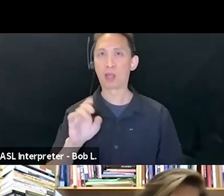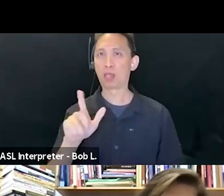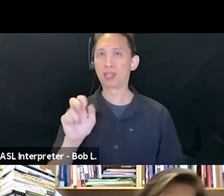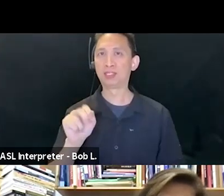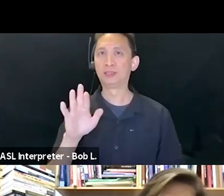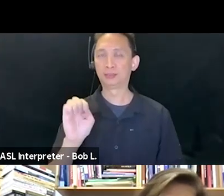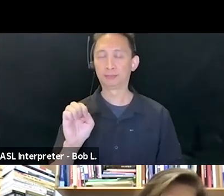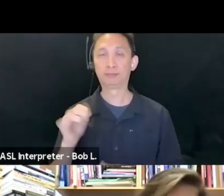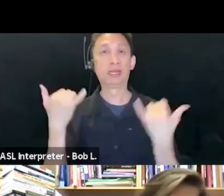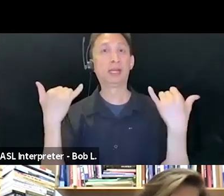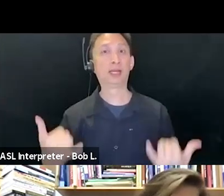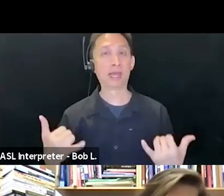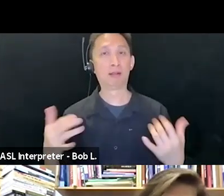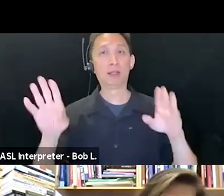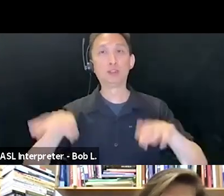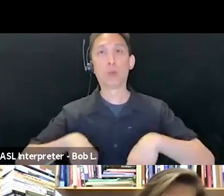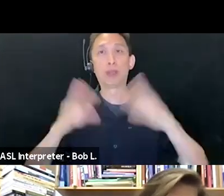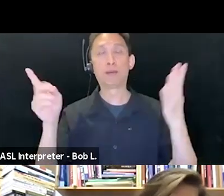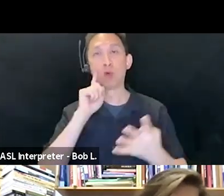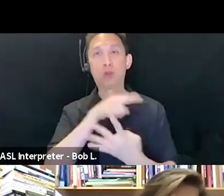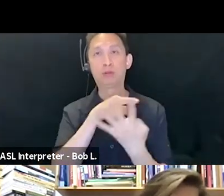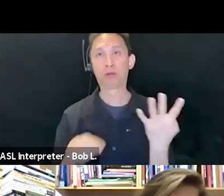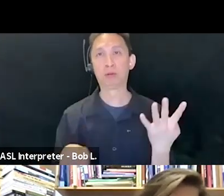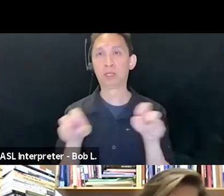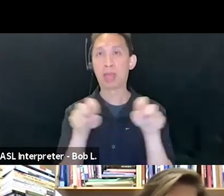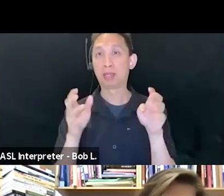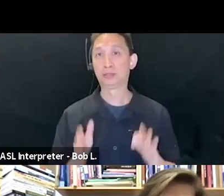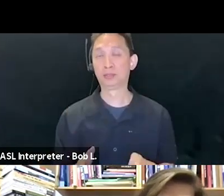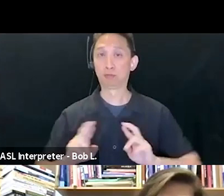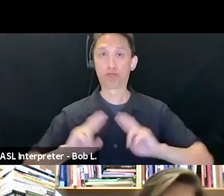our interlocutors and I will start with